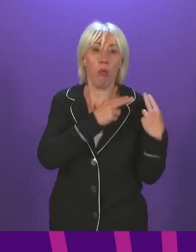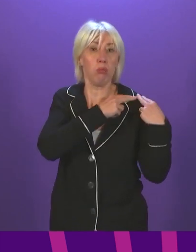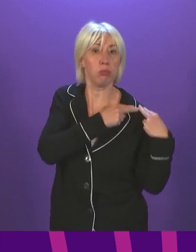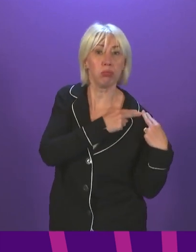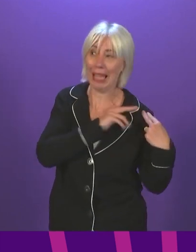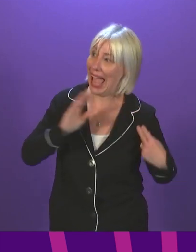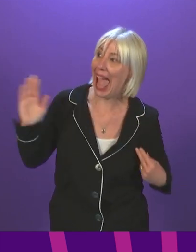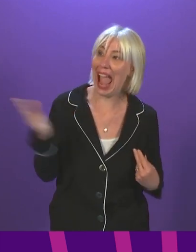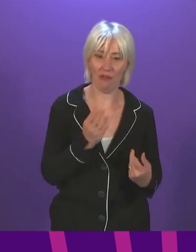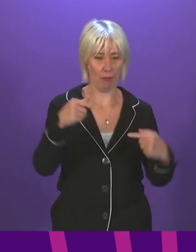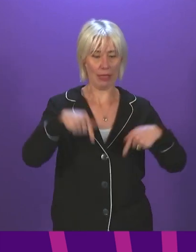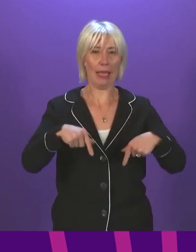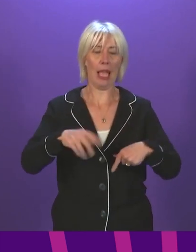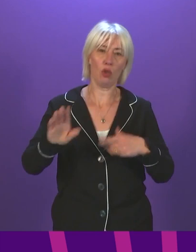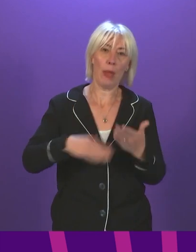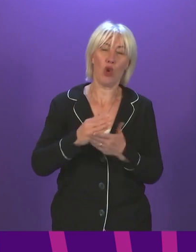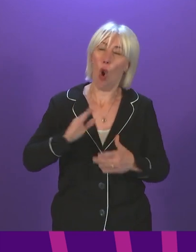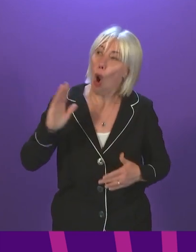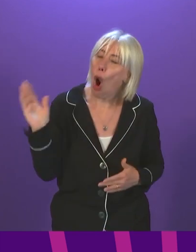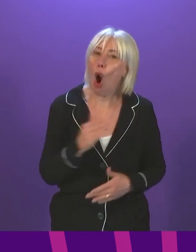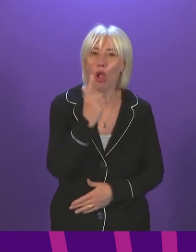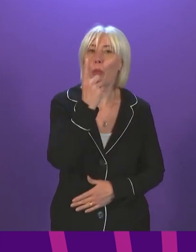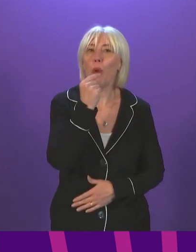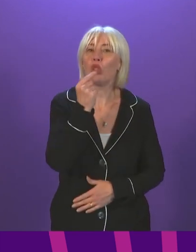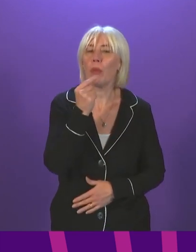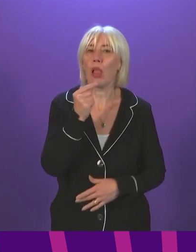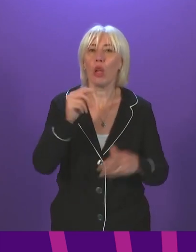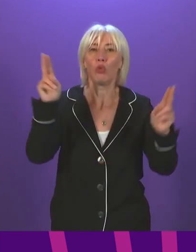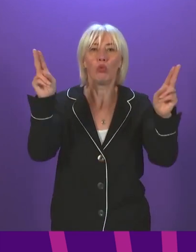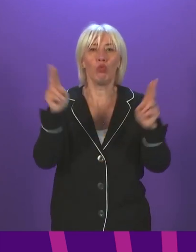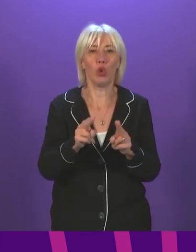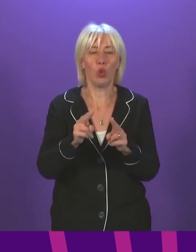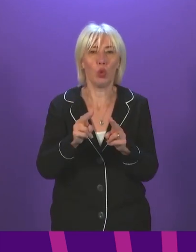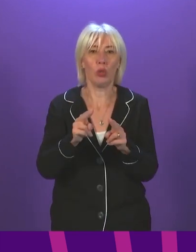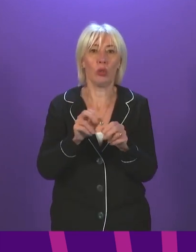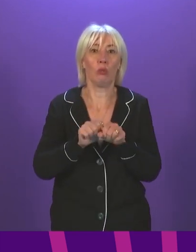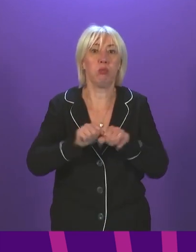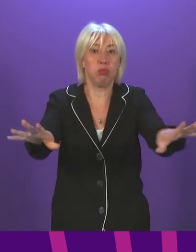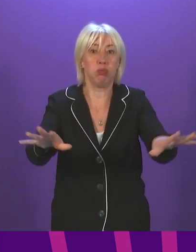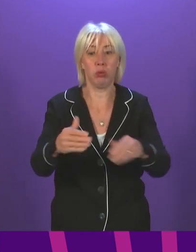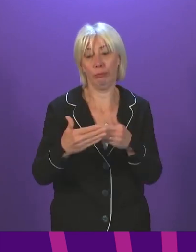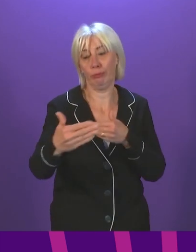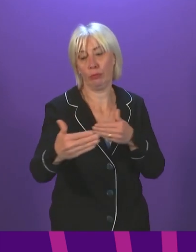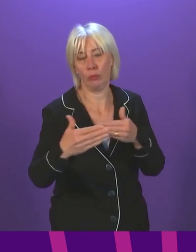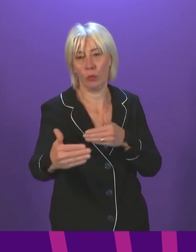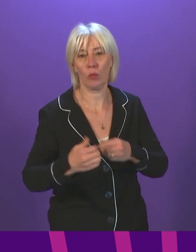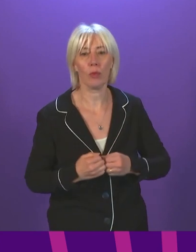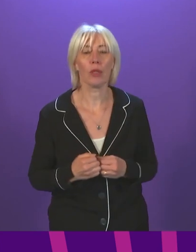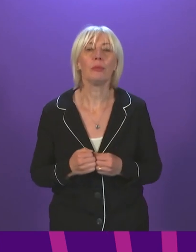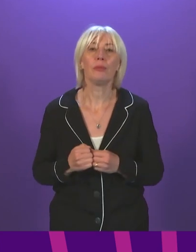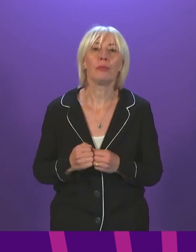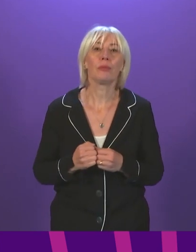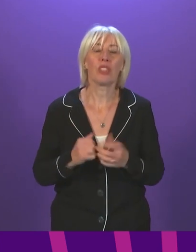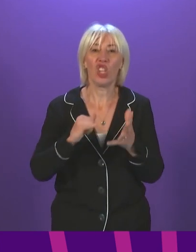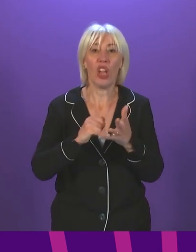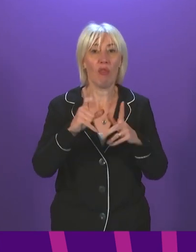part of everybody here to make sure that everything possible has been done to reduce the risk of outbreaks in the weeks to come. Sharon Dowie to be followed